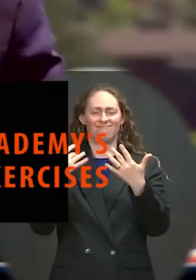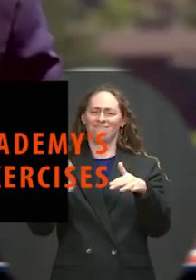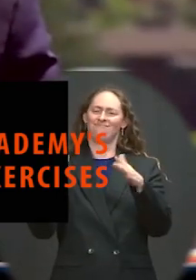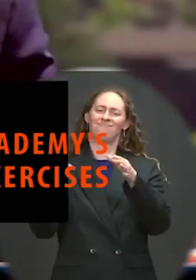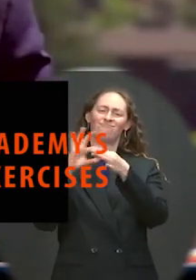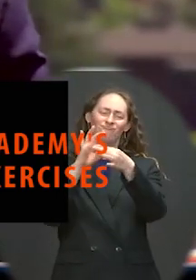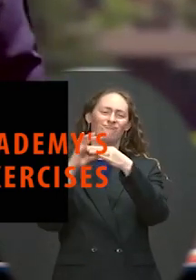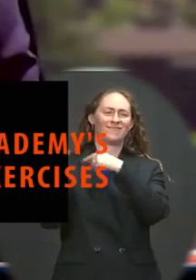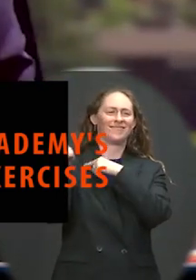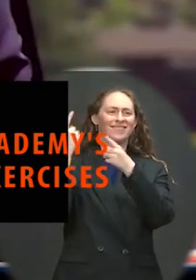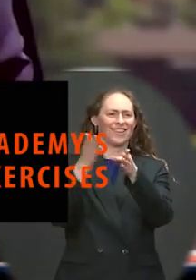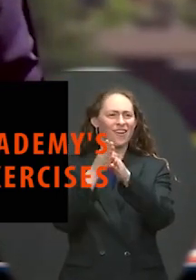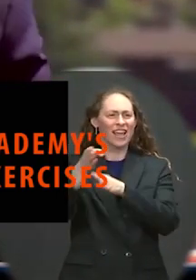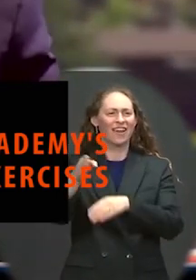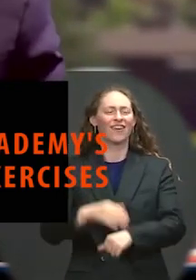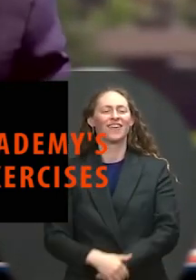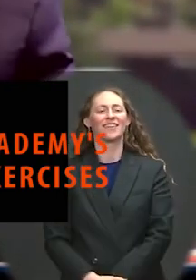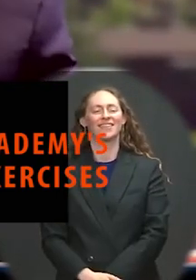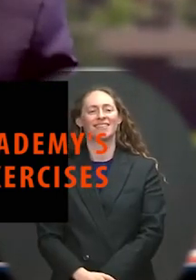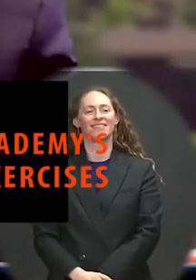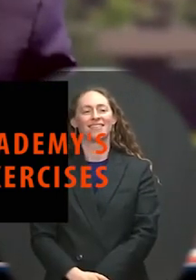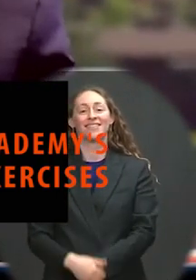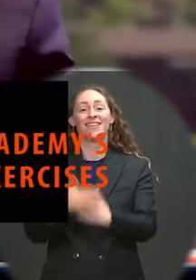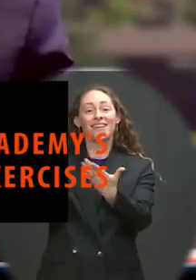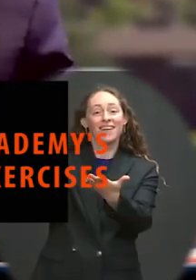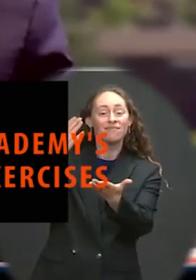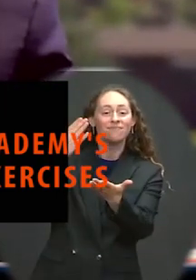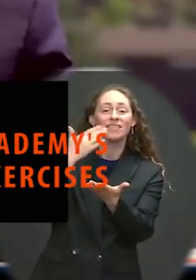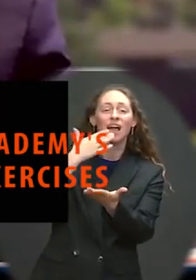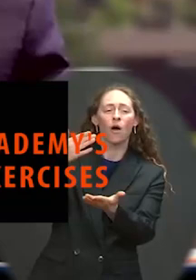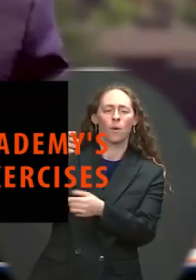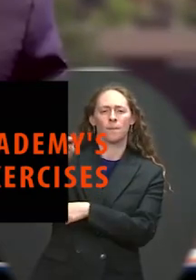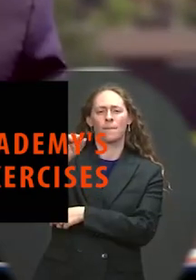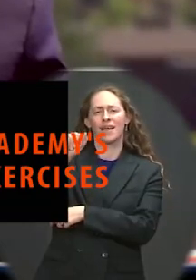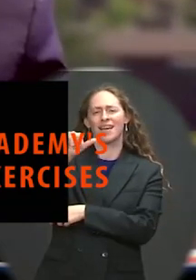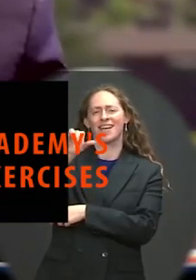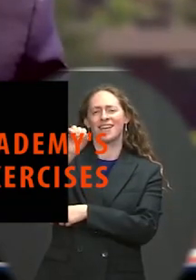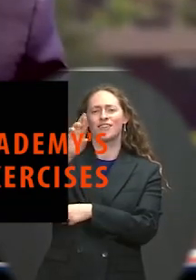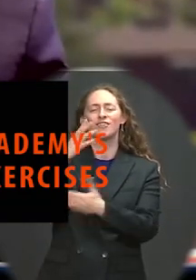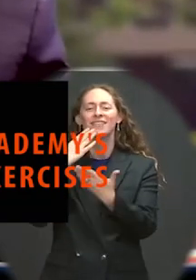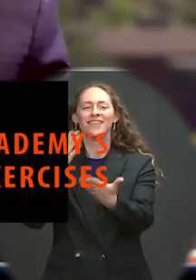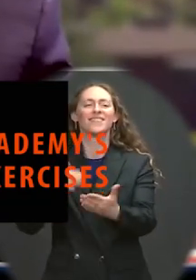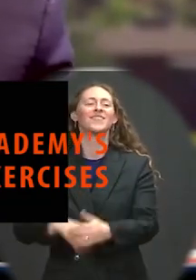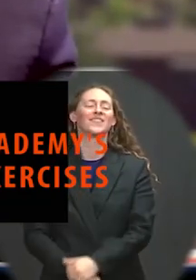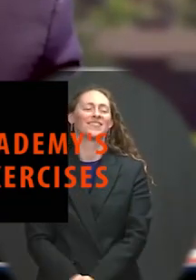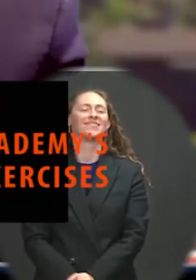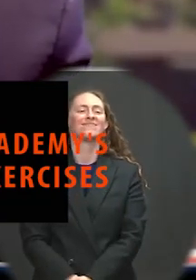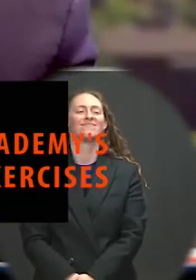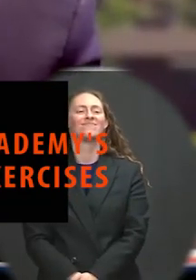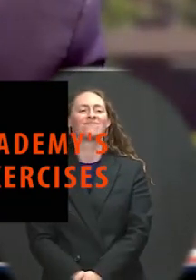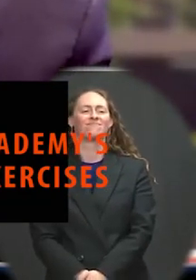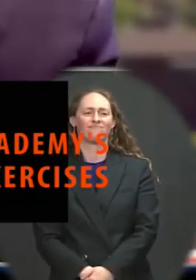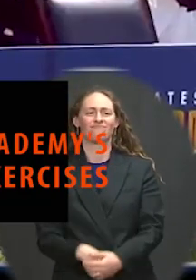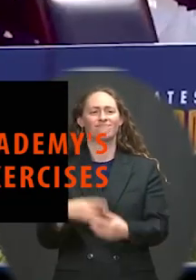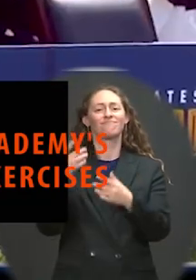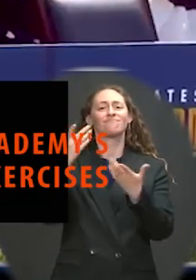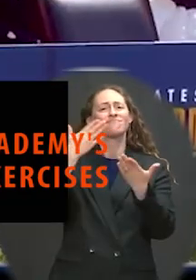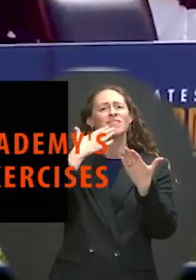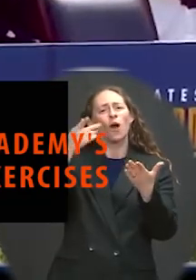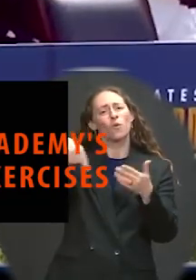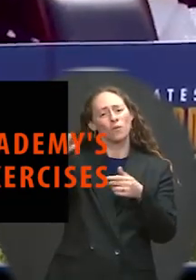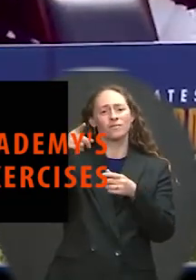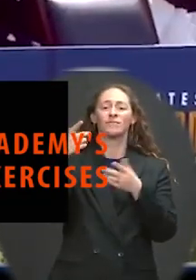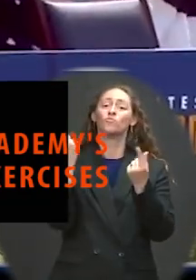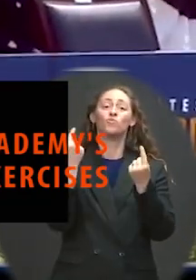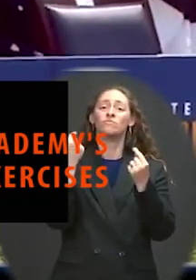Pissarro, I want to thank you for being here. Thanks for the passport into town. And I want to thank, again,